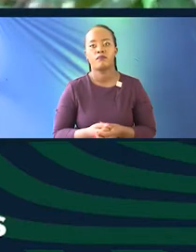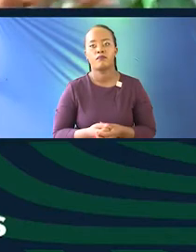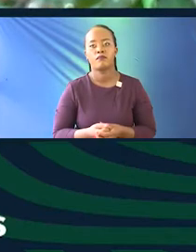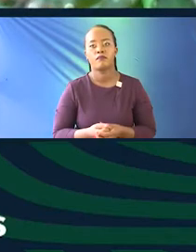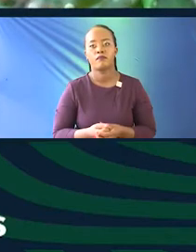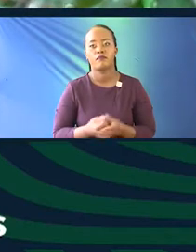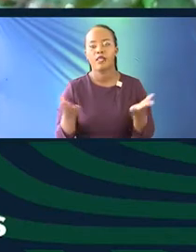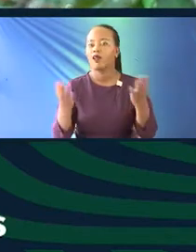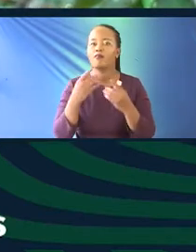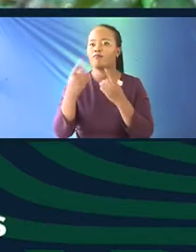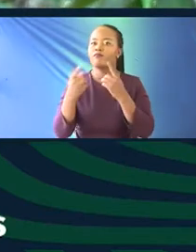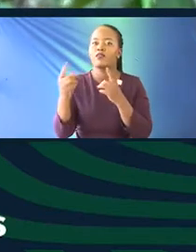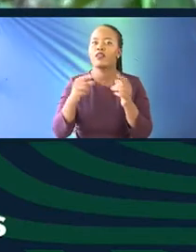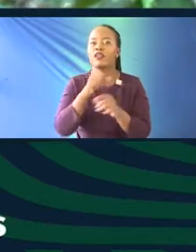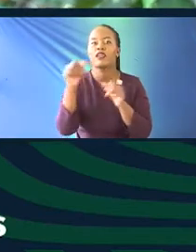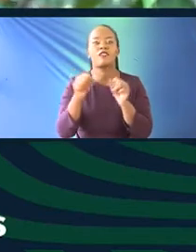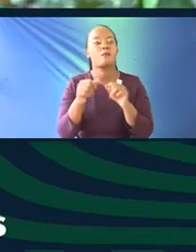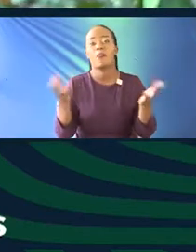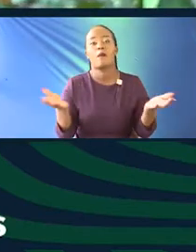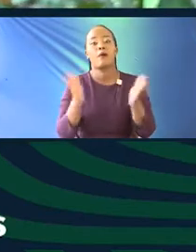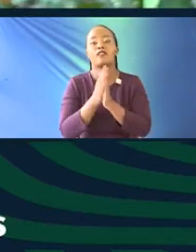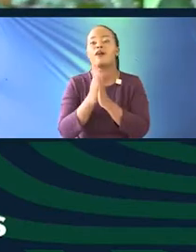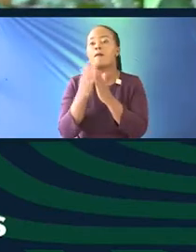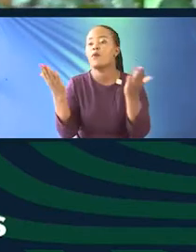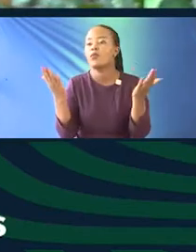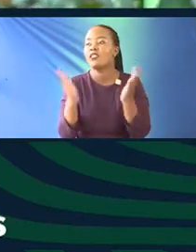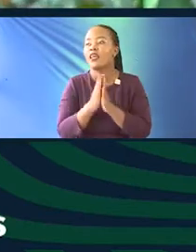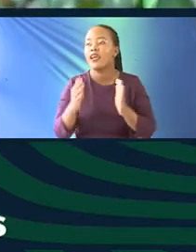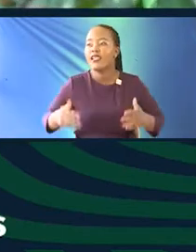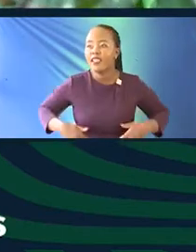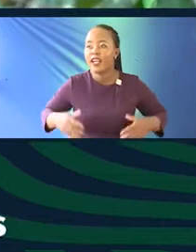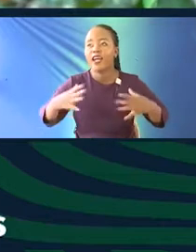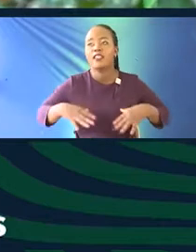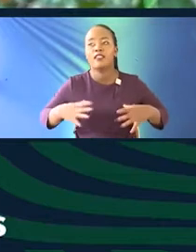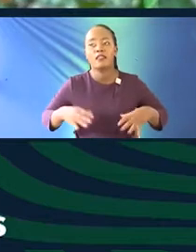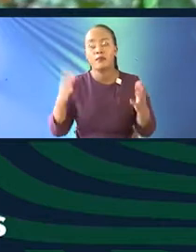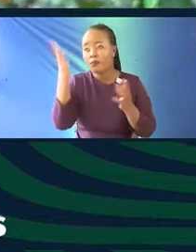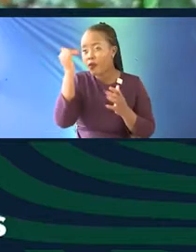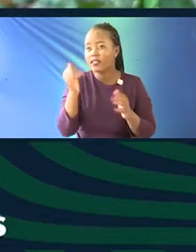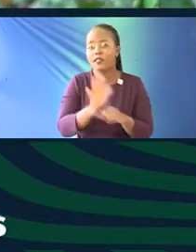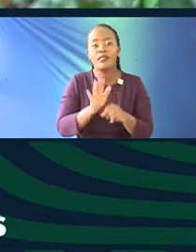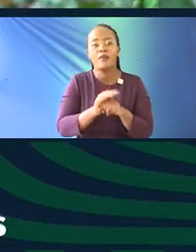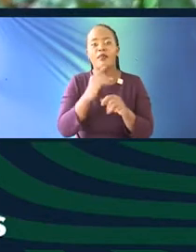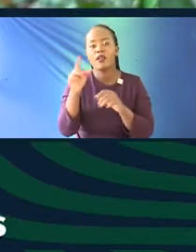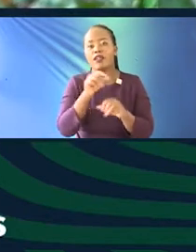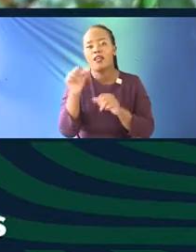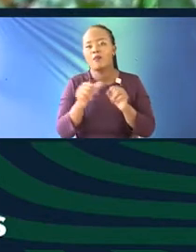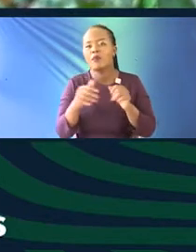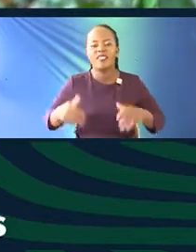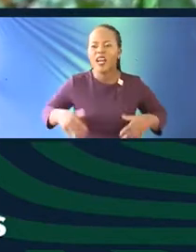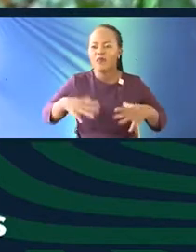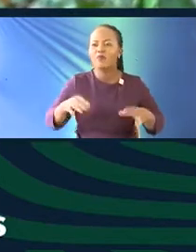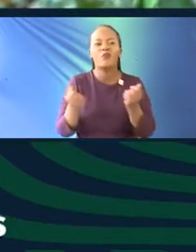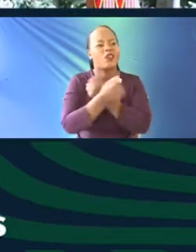mean, they just talked to us about books and young people, given that everybody talks about young people being unwilling to